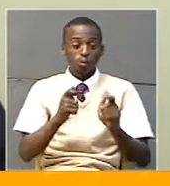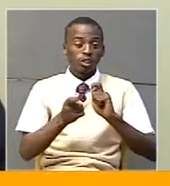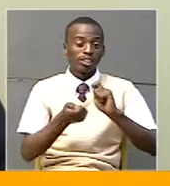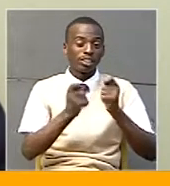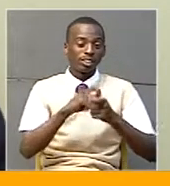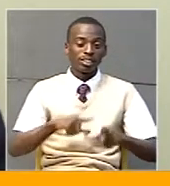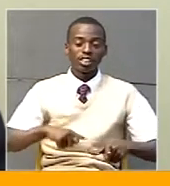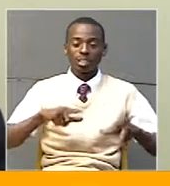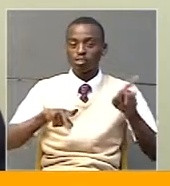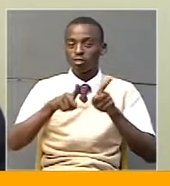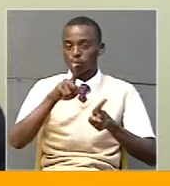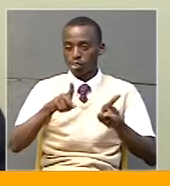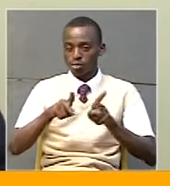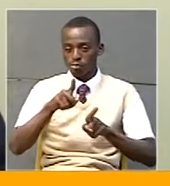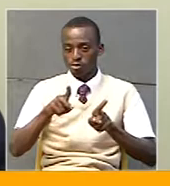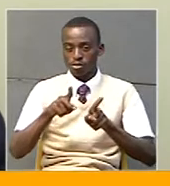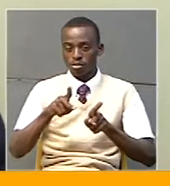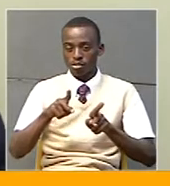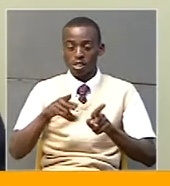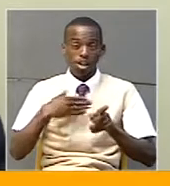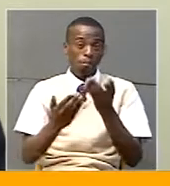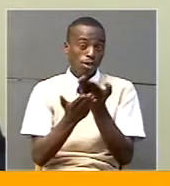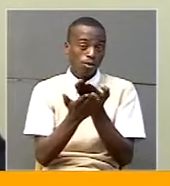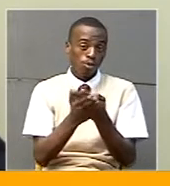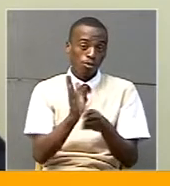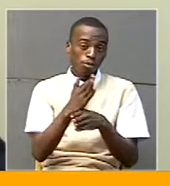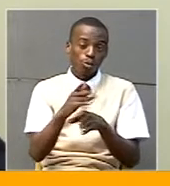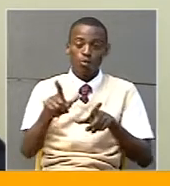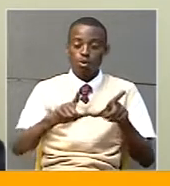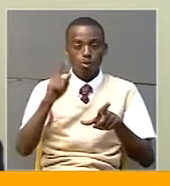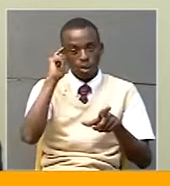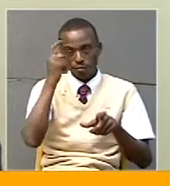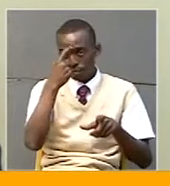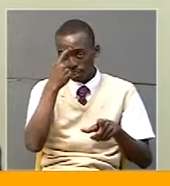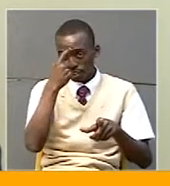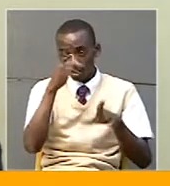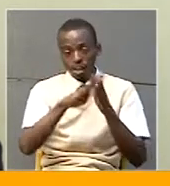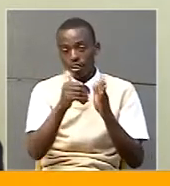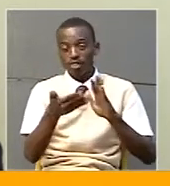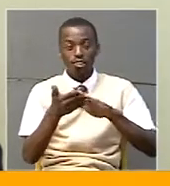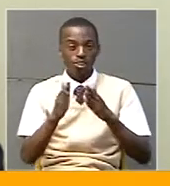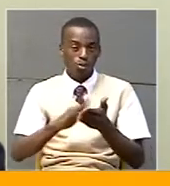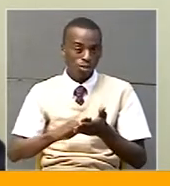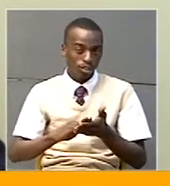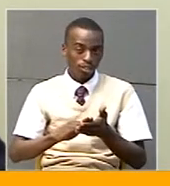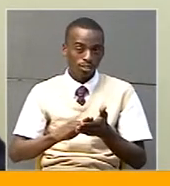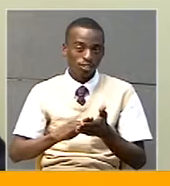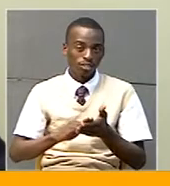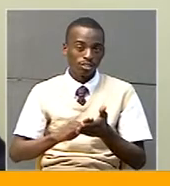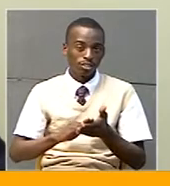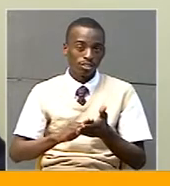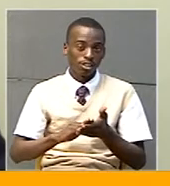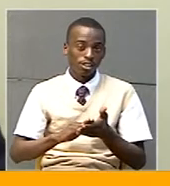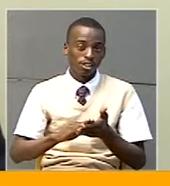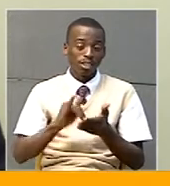lives of the people in Ulfay Sabo County. My request to the Minister of Local Government and other stakeholders that their